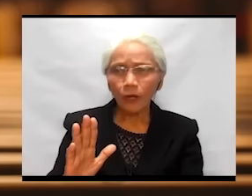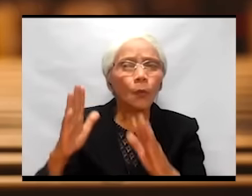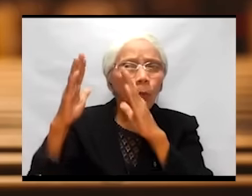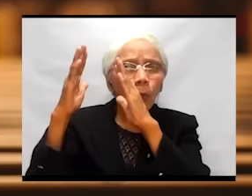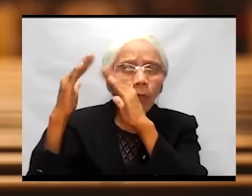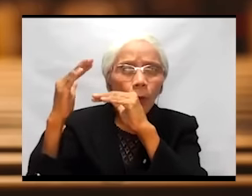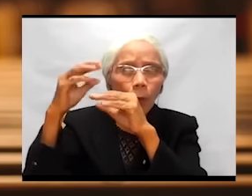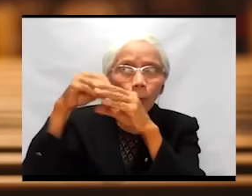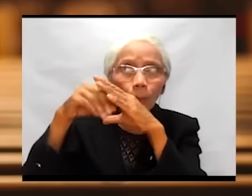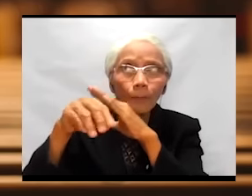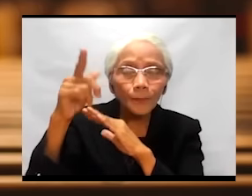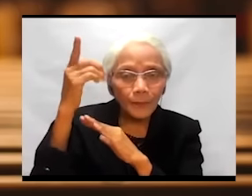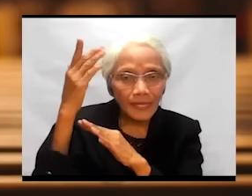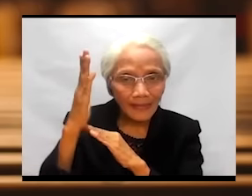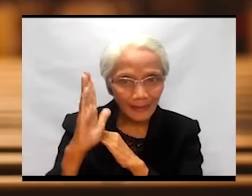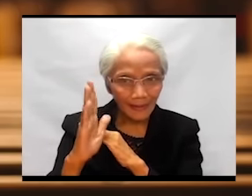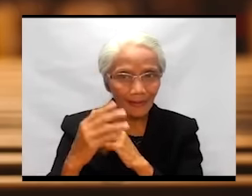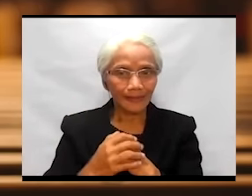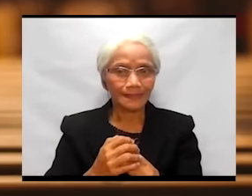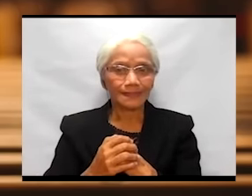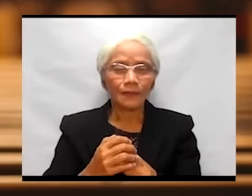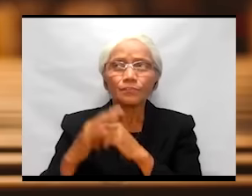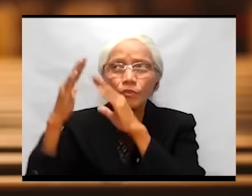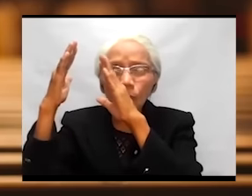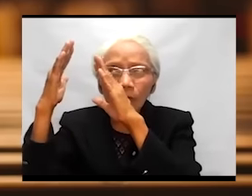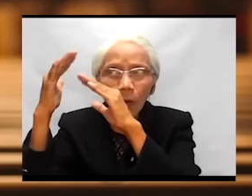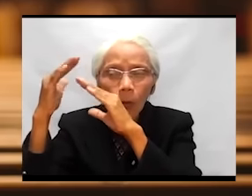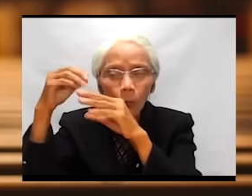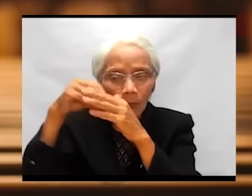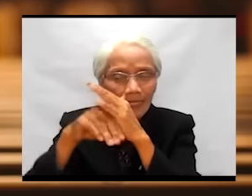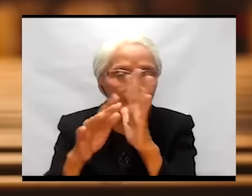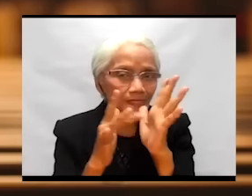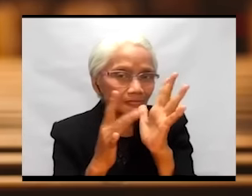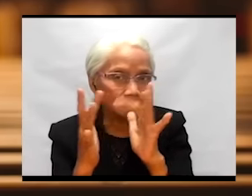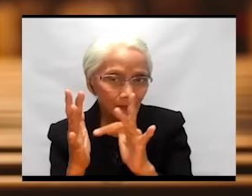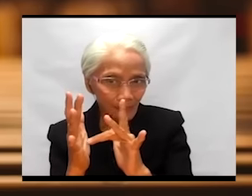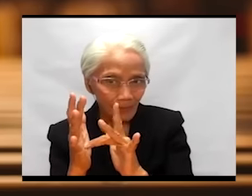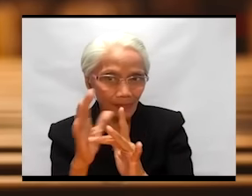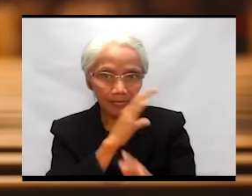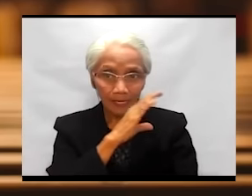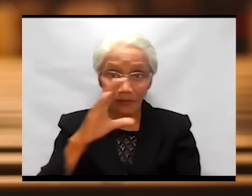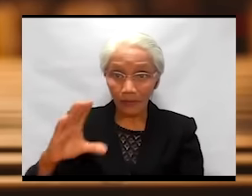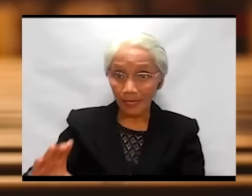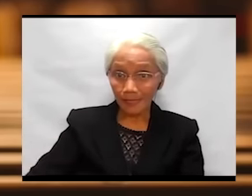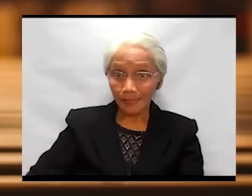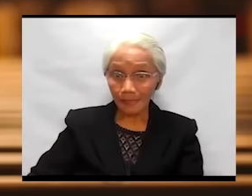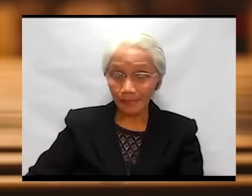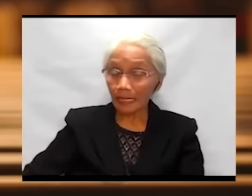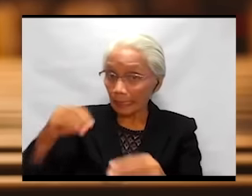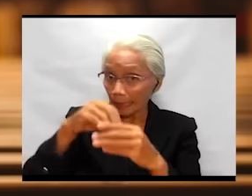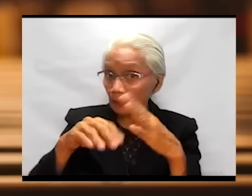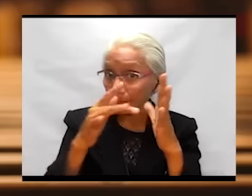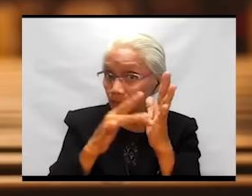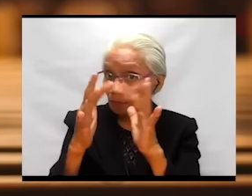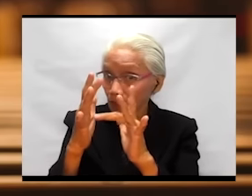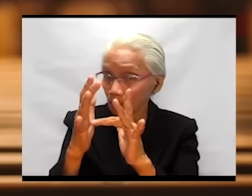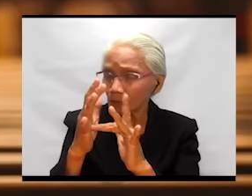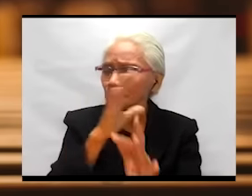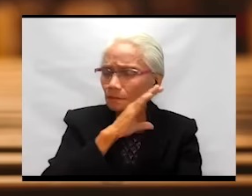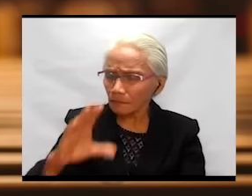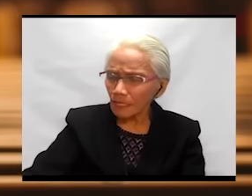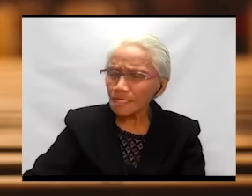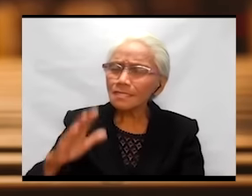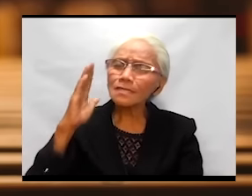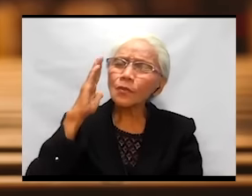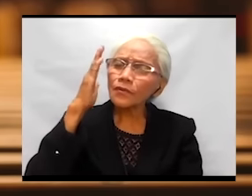We hope in God. We hope in Jesus Christ. In Jesus Christ is